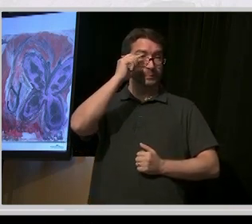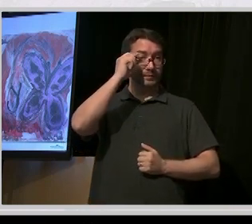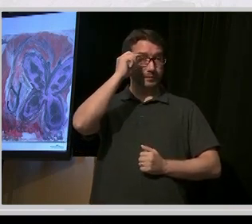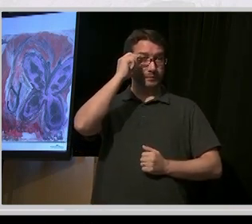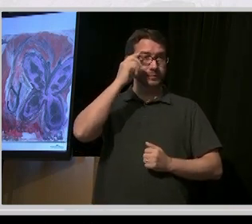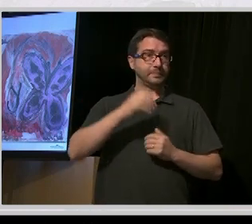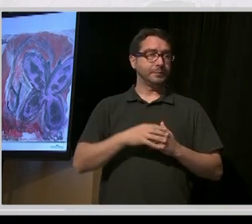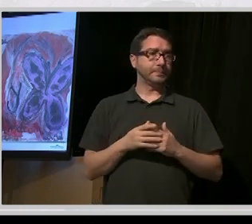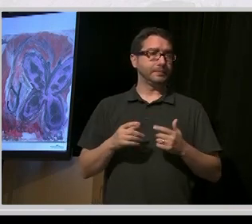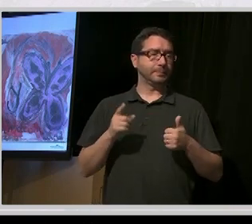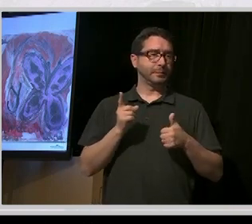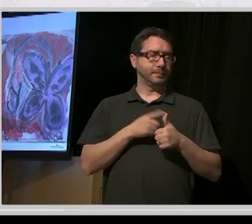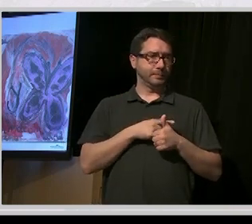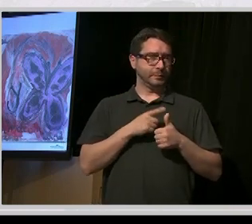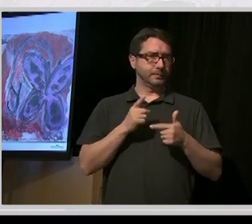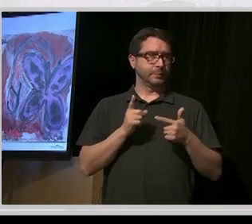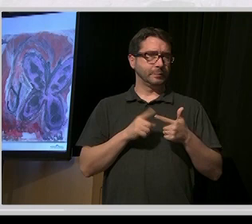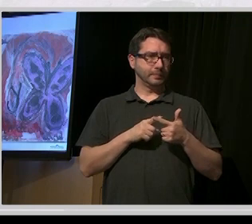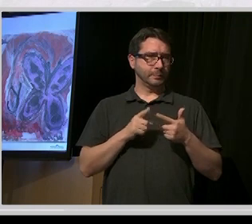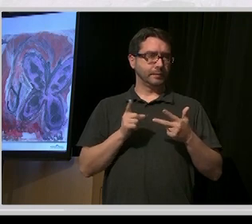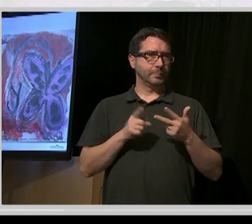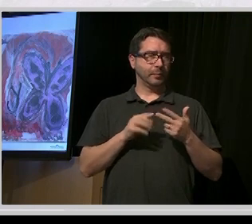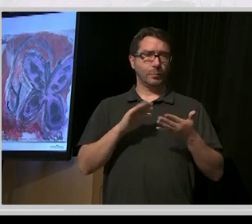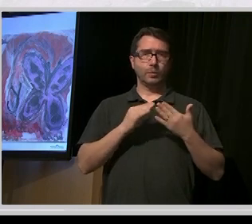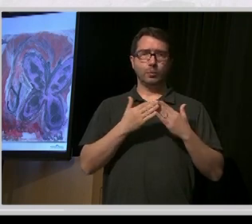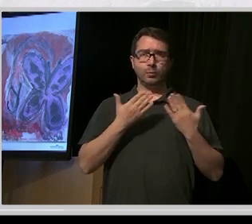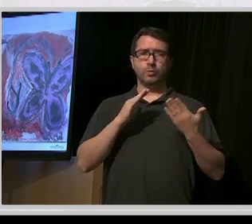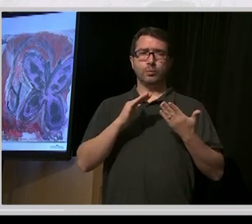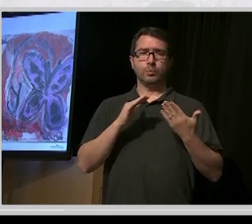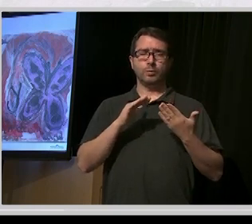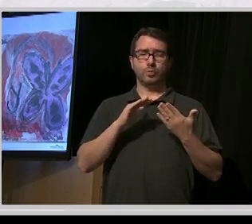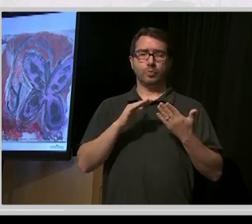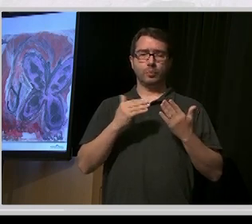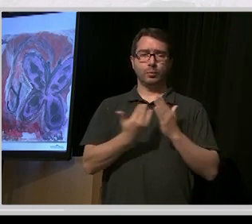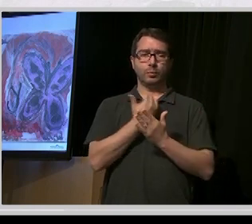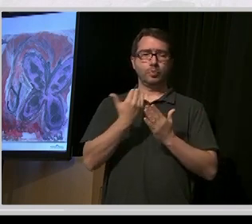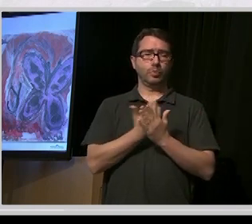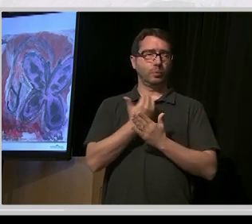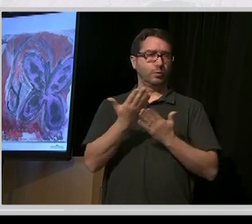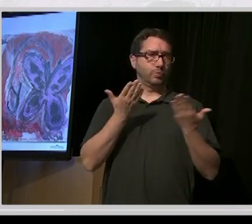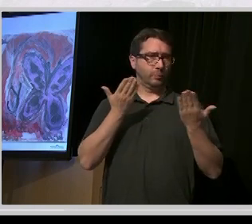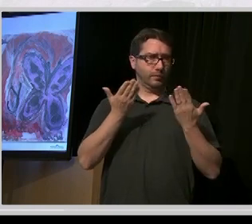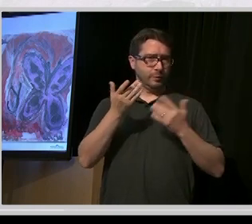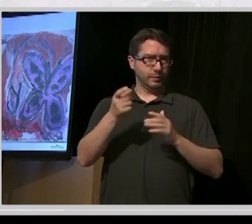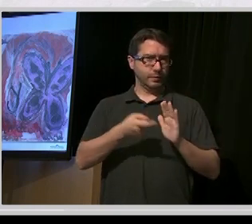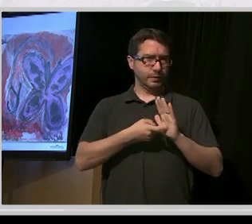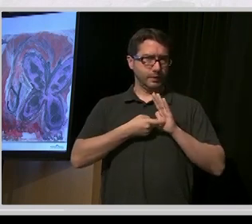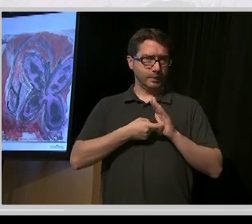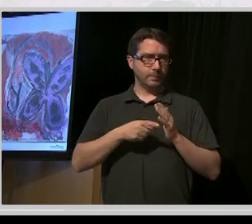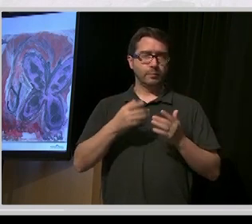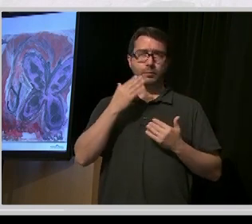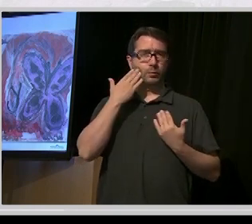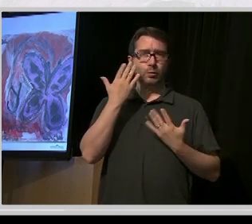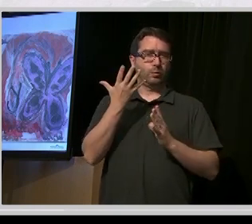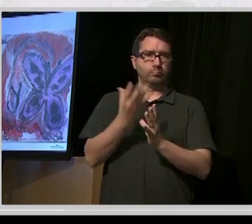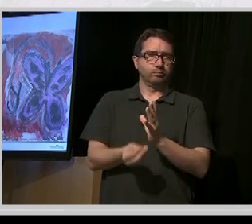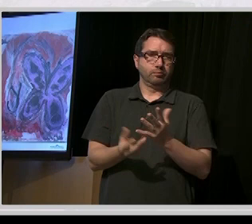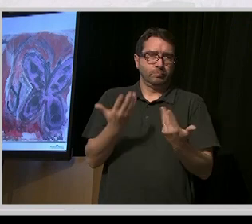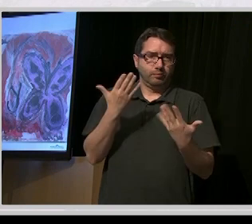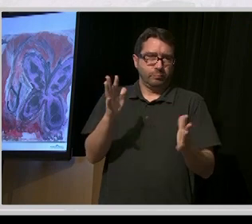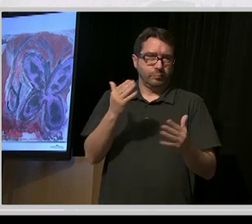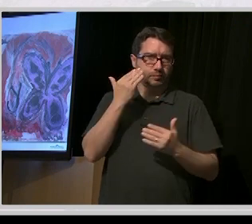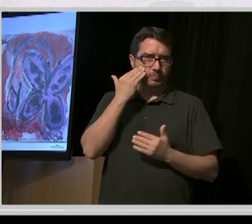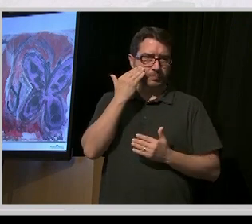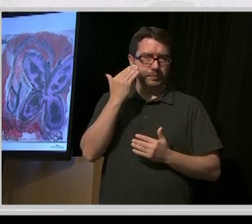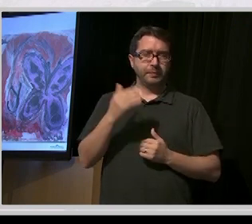So we talked a little bit about the need for new community services, that we know they're not there. We made a decision